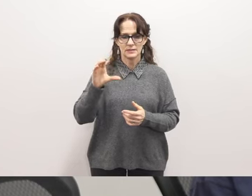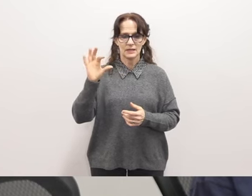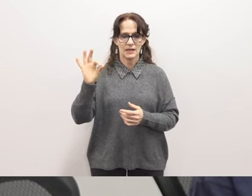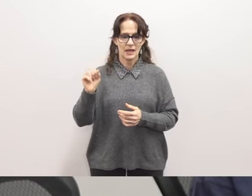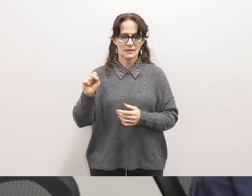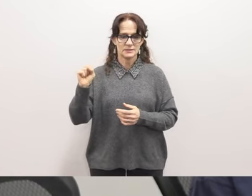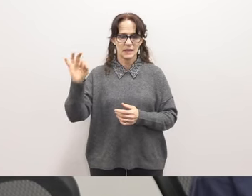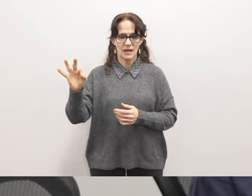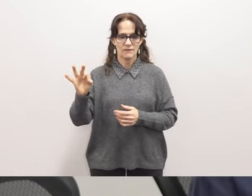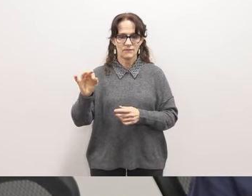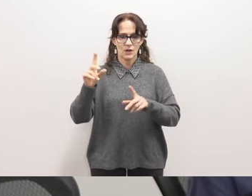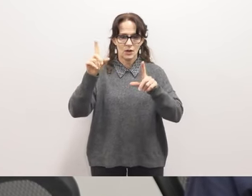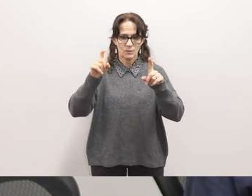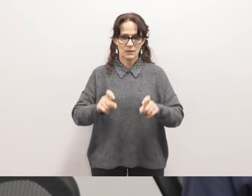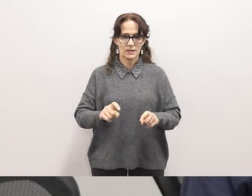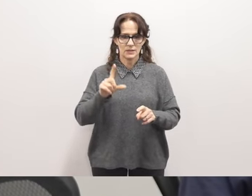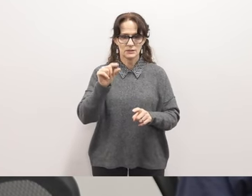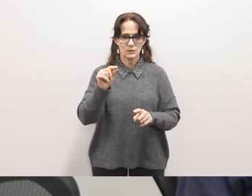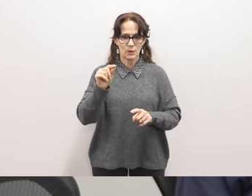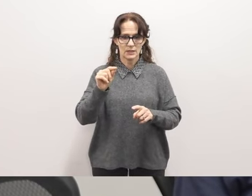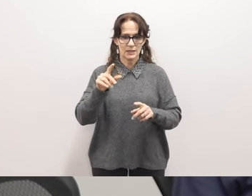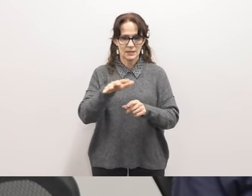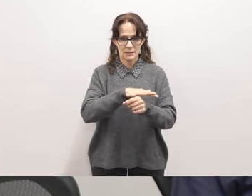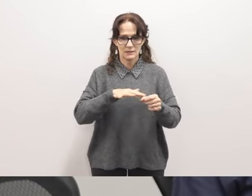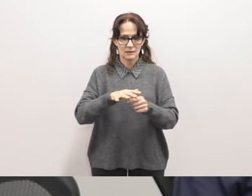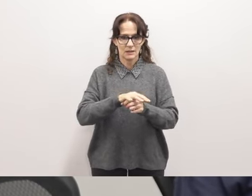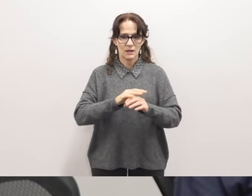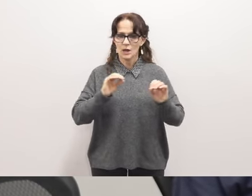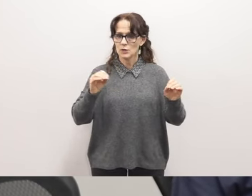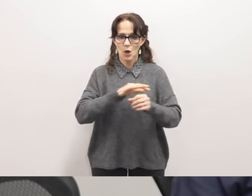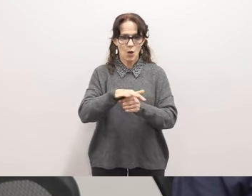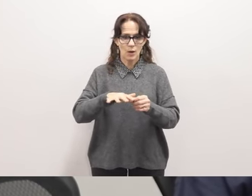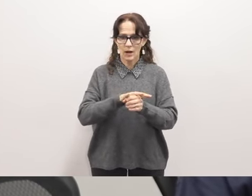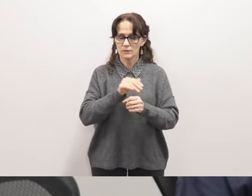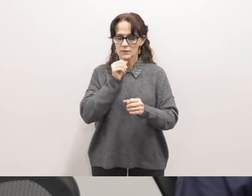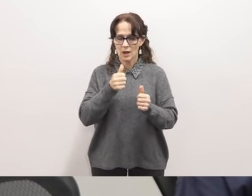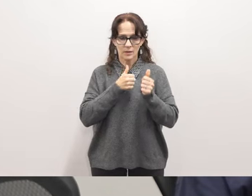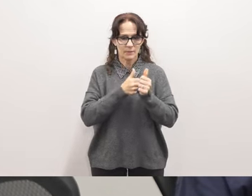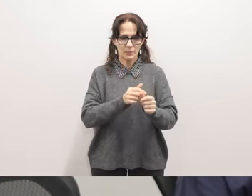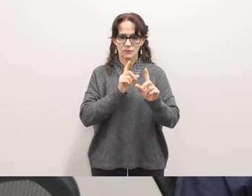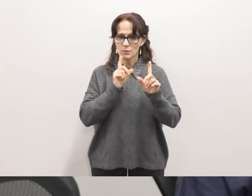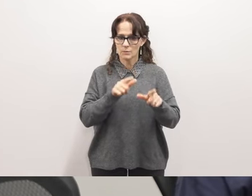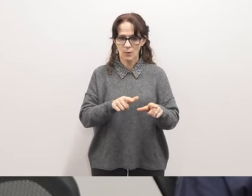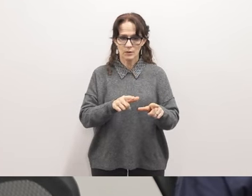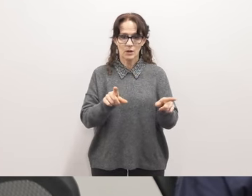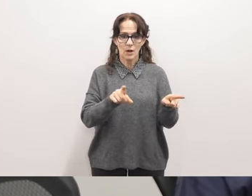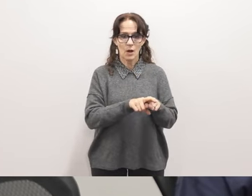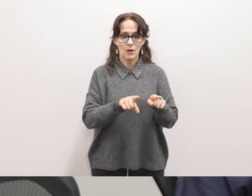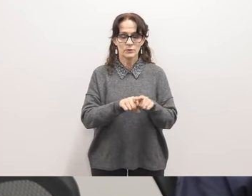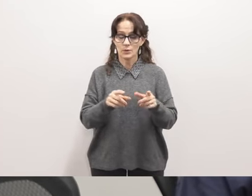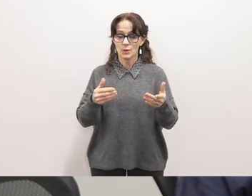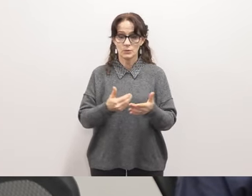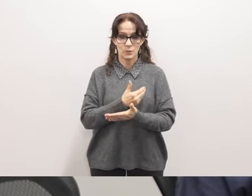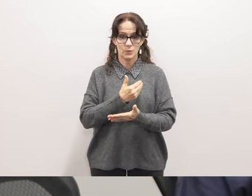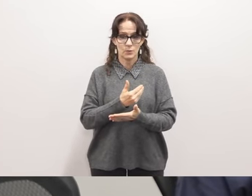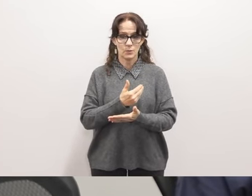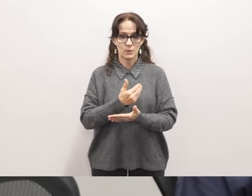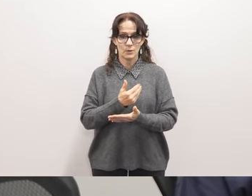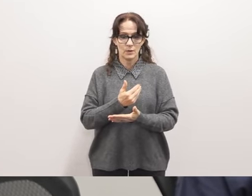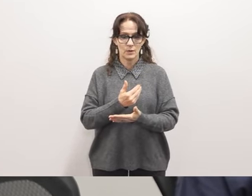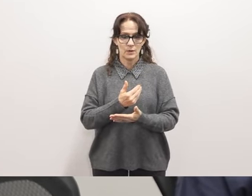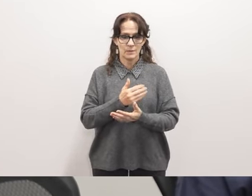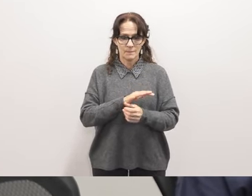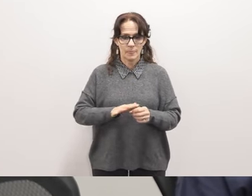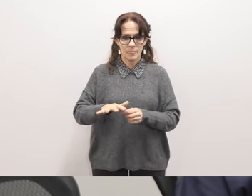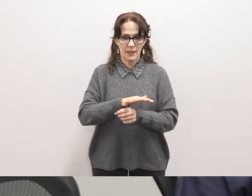sites this year we had no areas of non-compliance for attendance reporting um also new this year was one of the